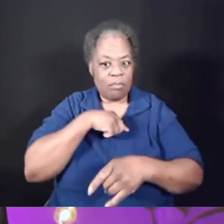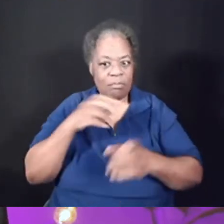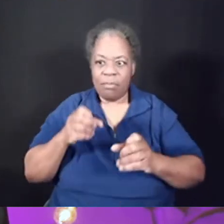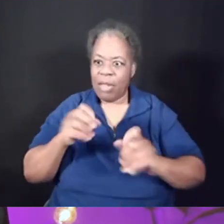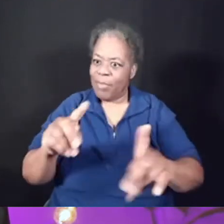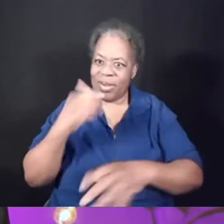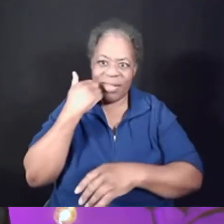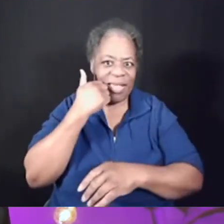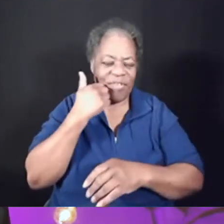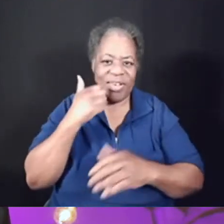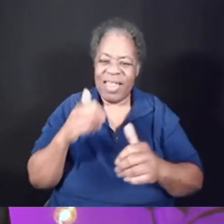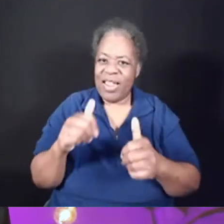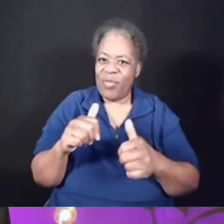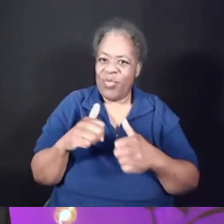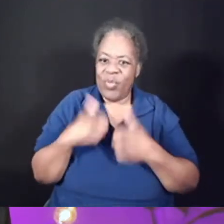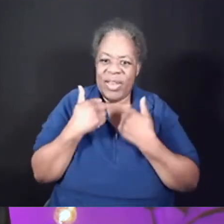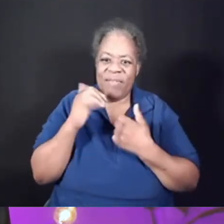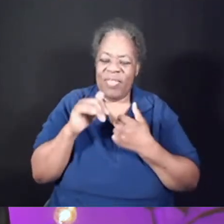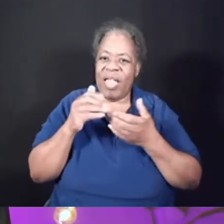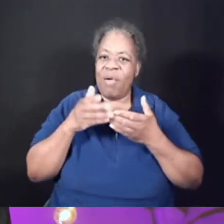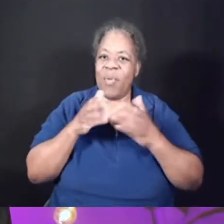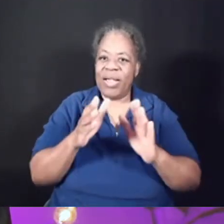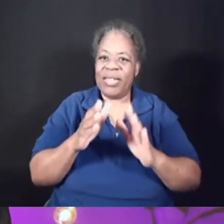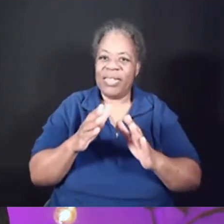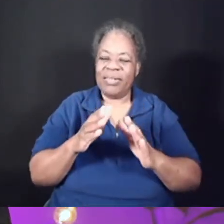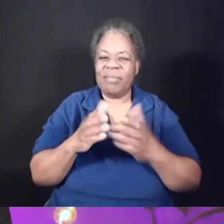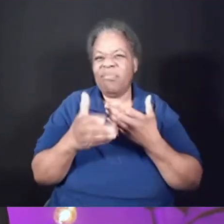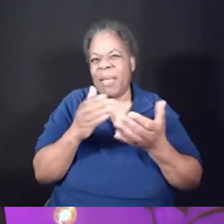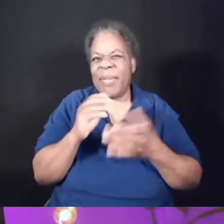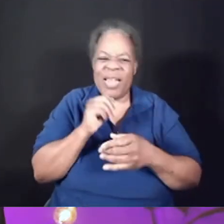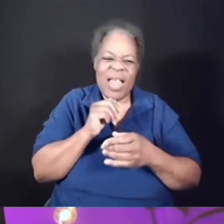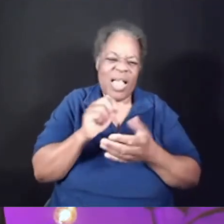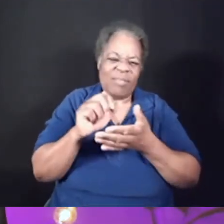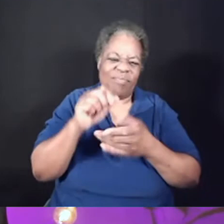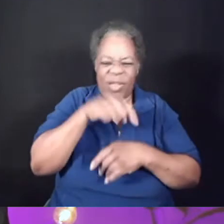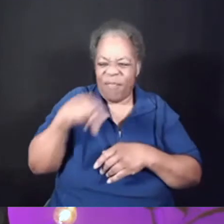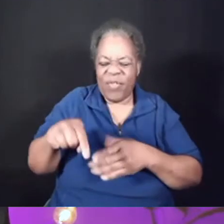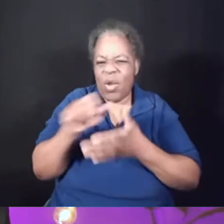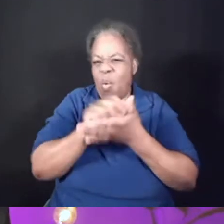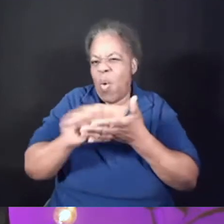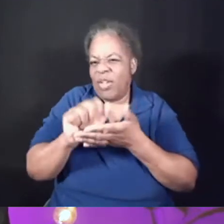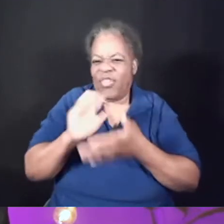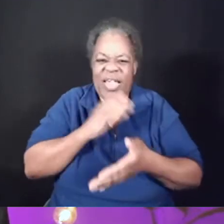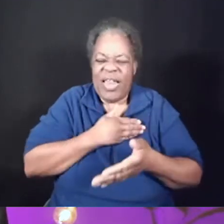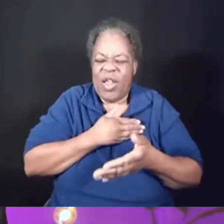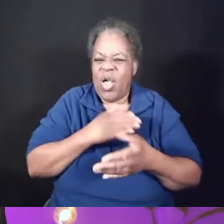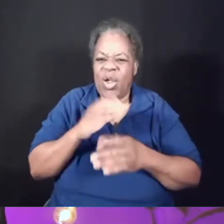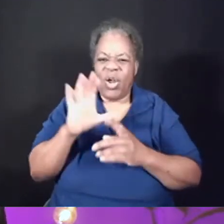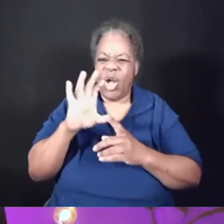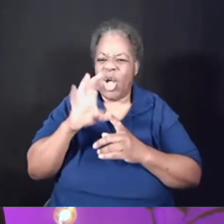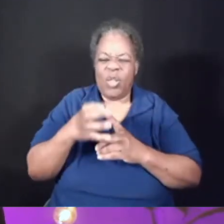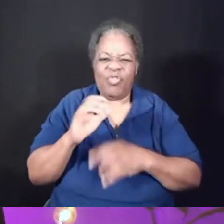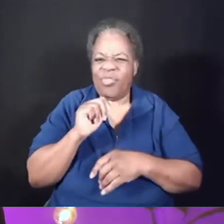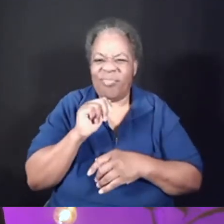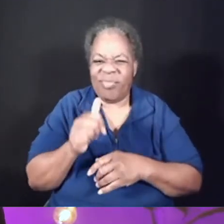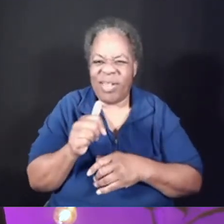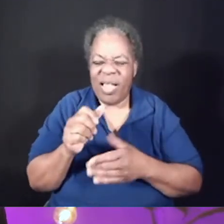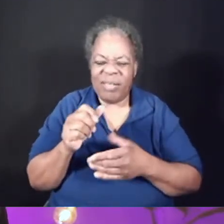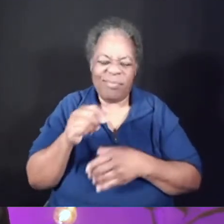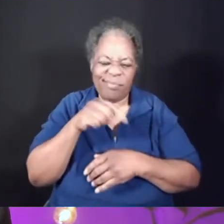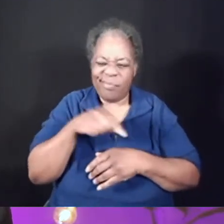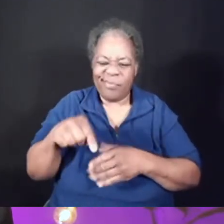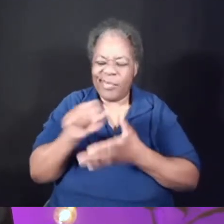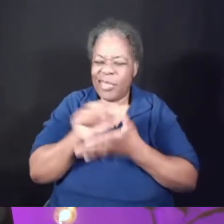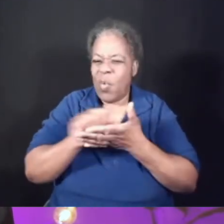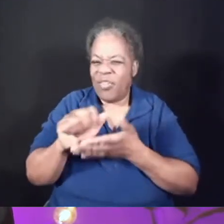day. You know, it may not involve actual foot washing. In our culture today with closed-toed shoes and socks, this practice is not our norm.